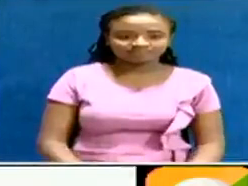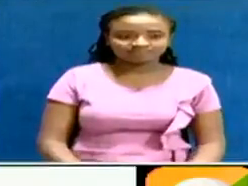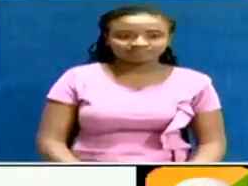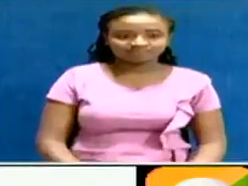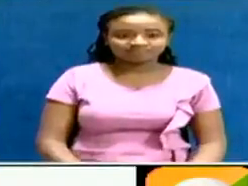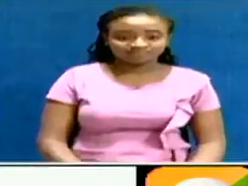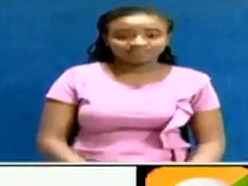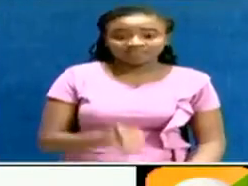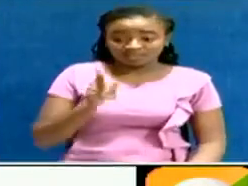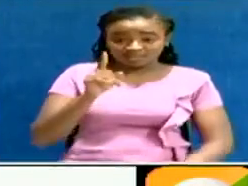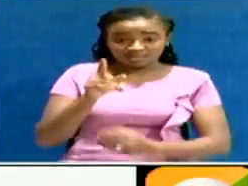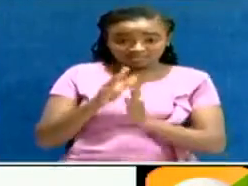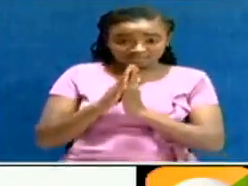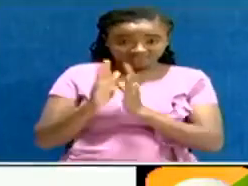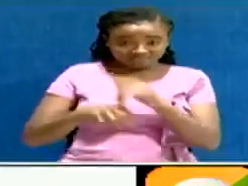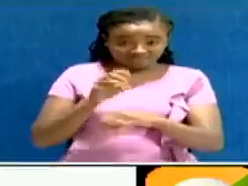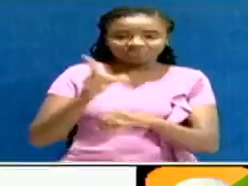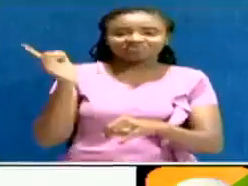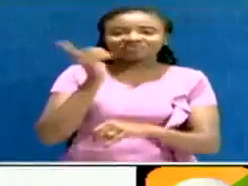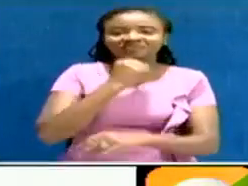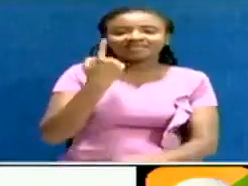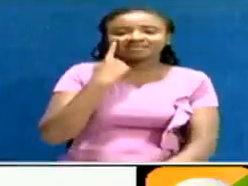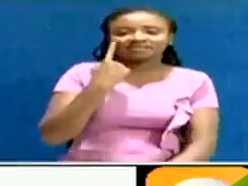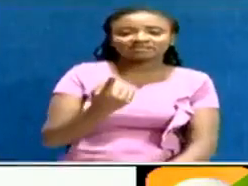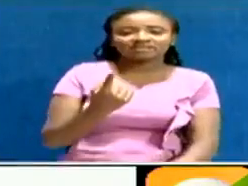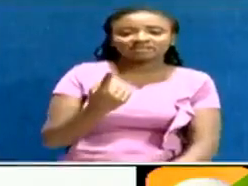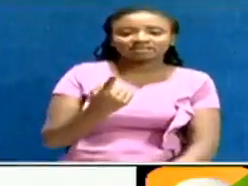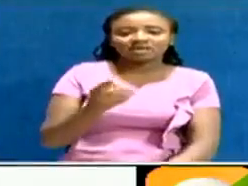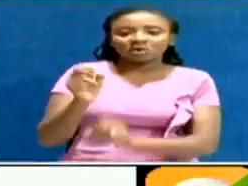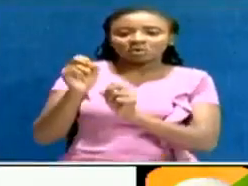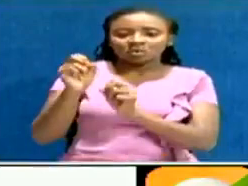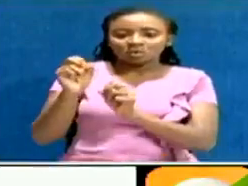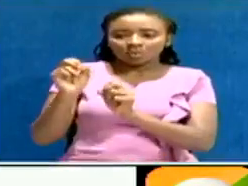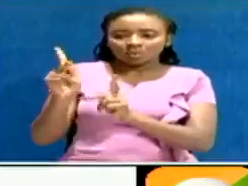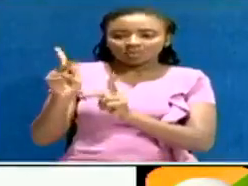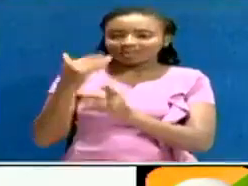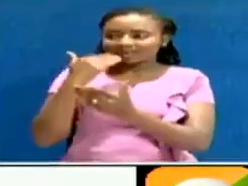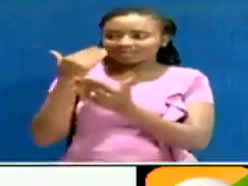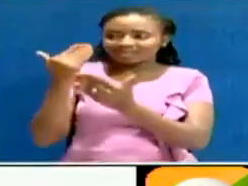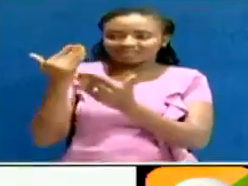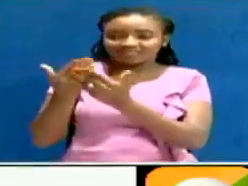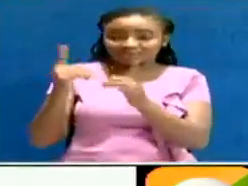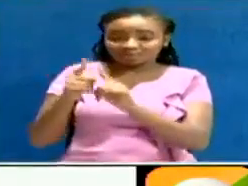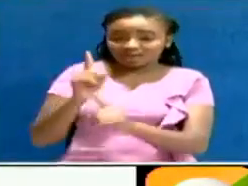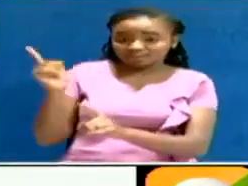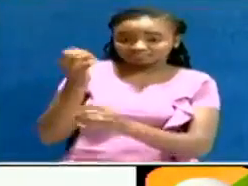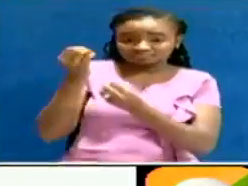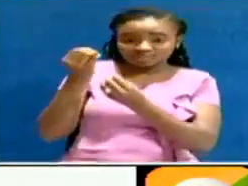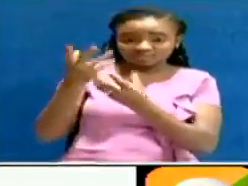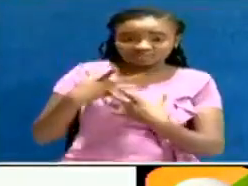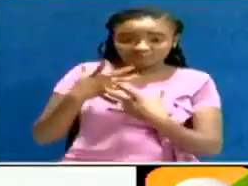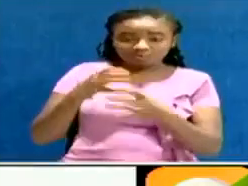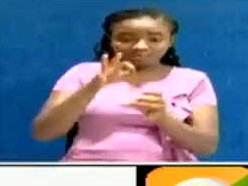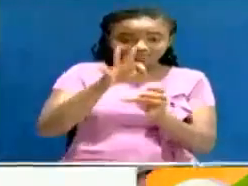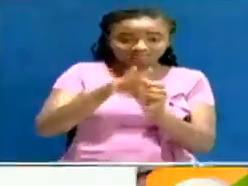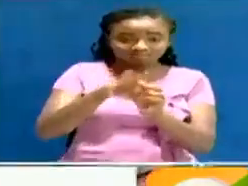lot of our viewers have actually just seen that story, and I think we're just going to have to leave it there. But the latest that we've gotten from Laura there is that results from